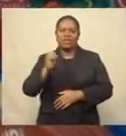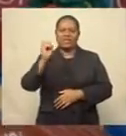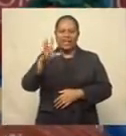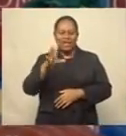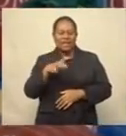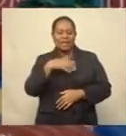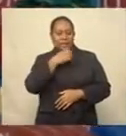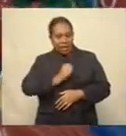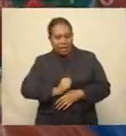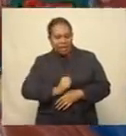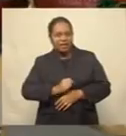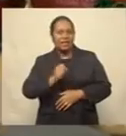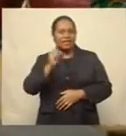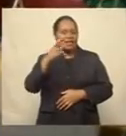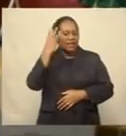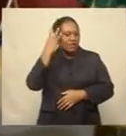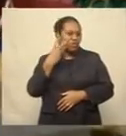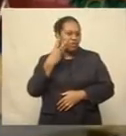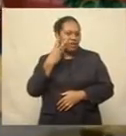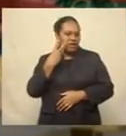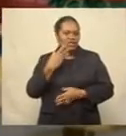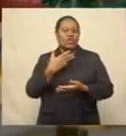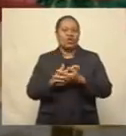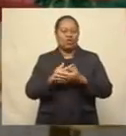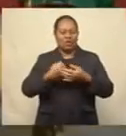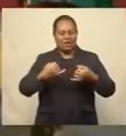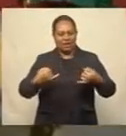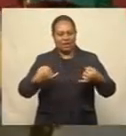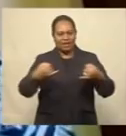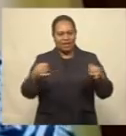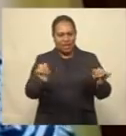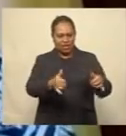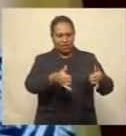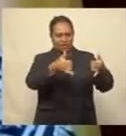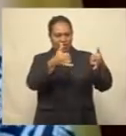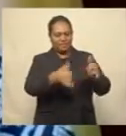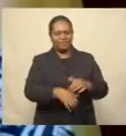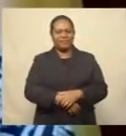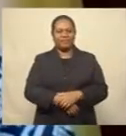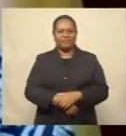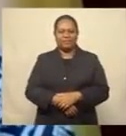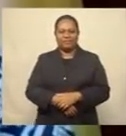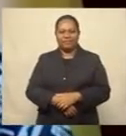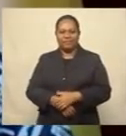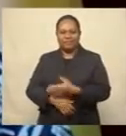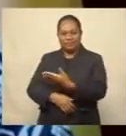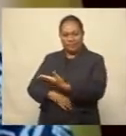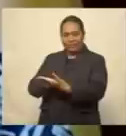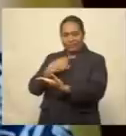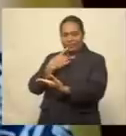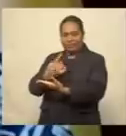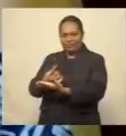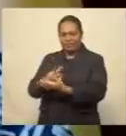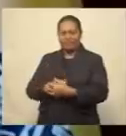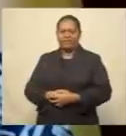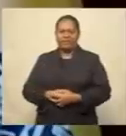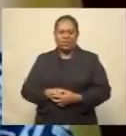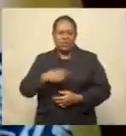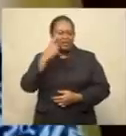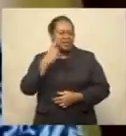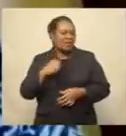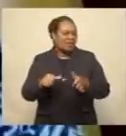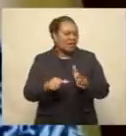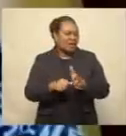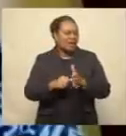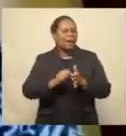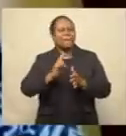and 10 female lifters to this online championship. We try as much as possible to fill it in but that is largely dependent